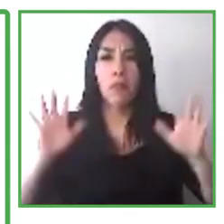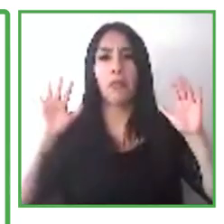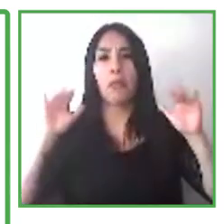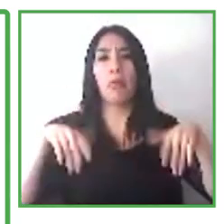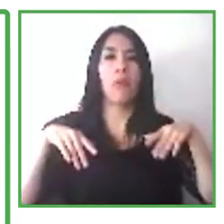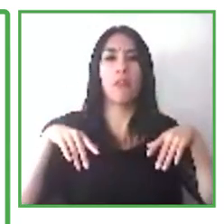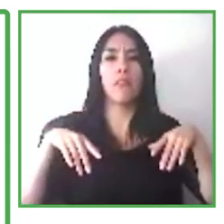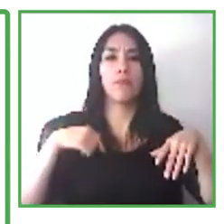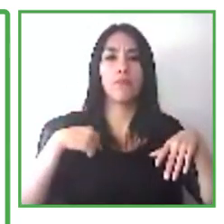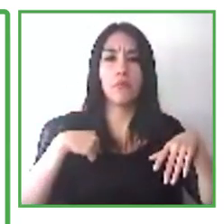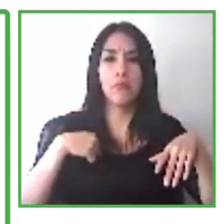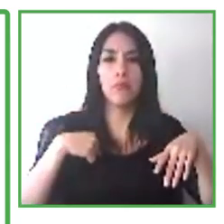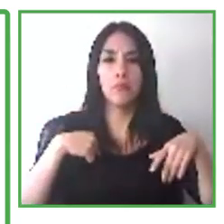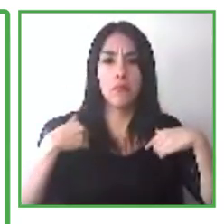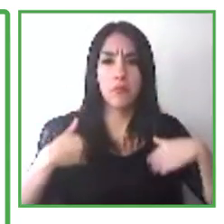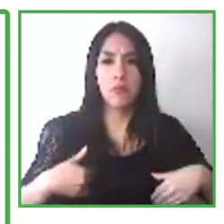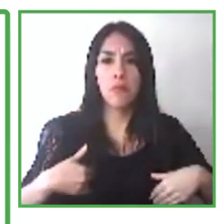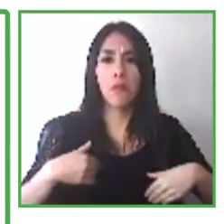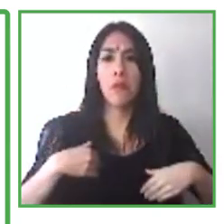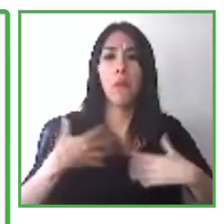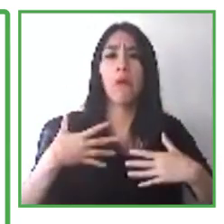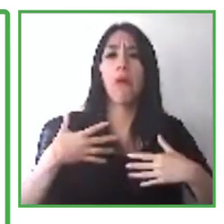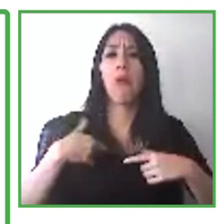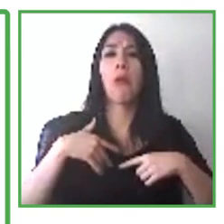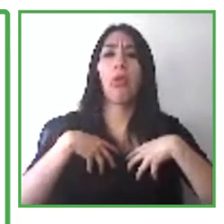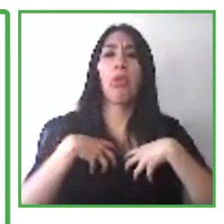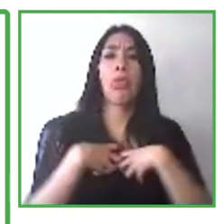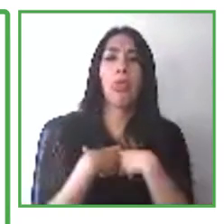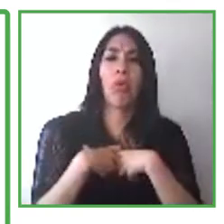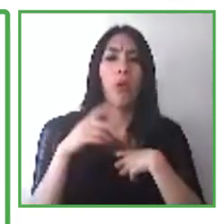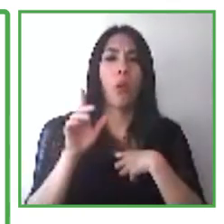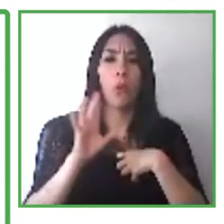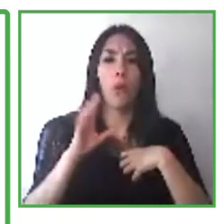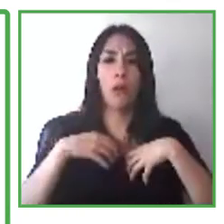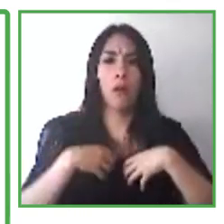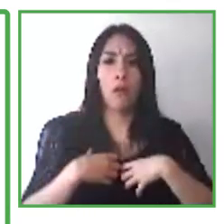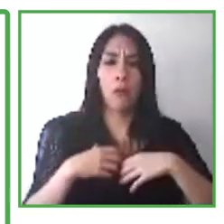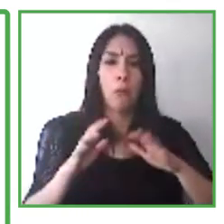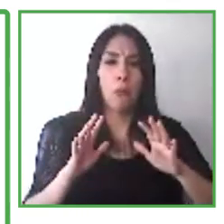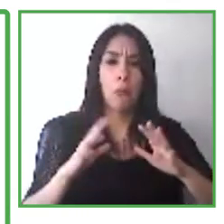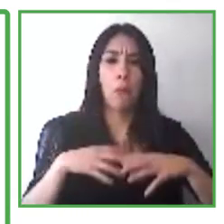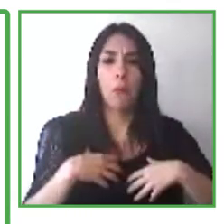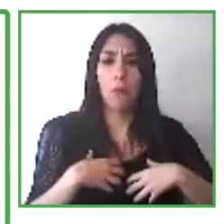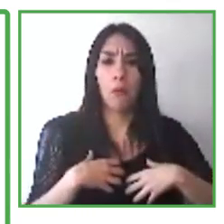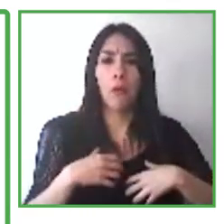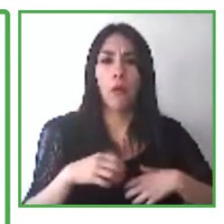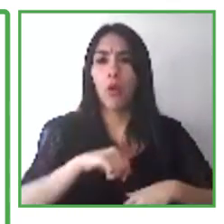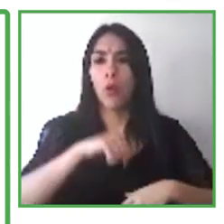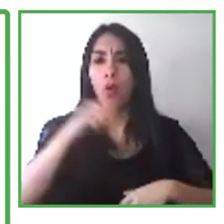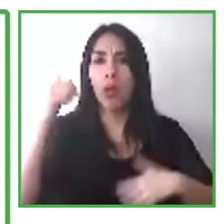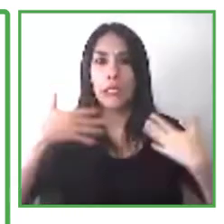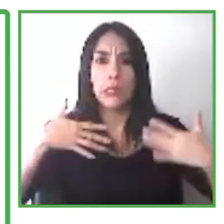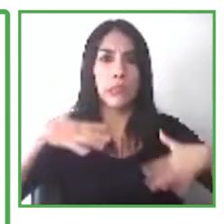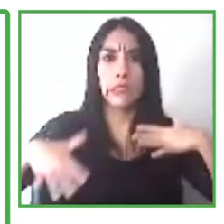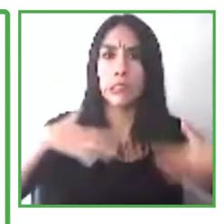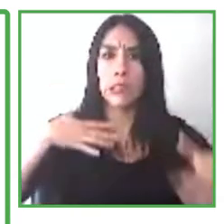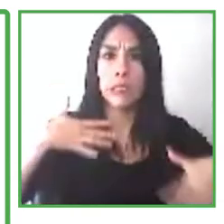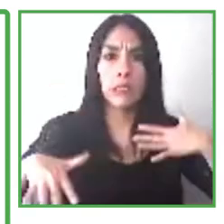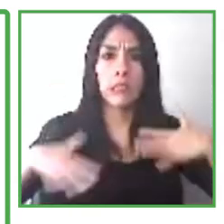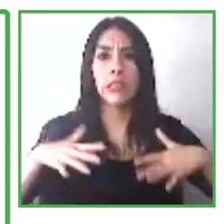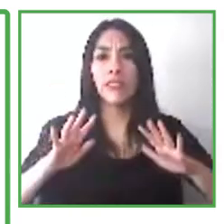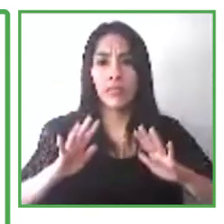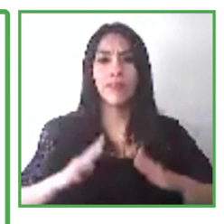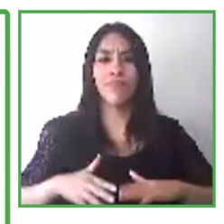movement. And other important that I want to mention is the persistence in repetition.